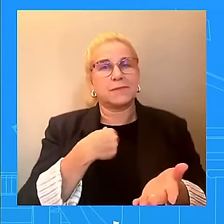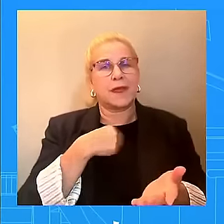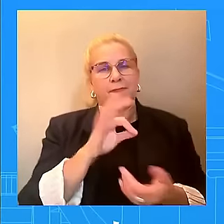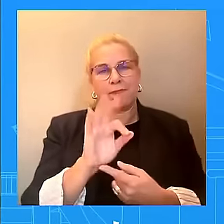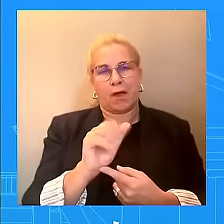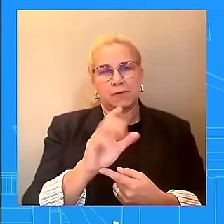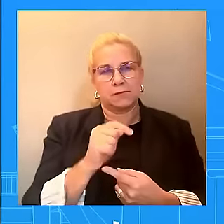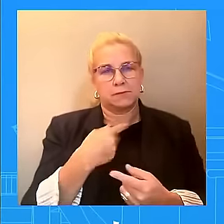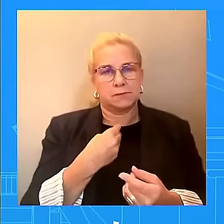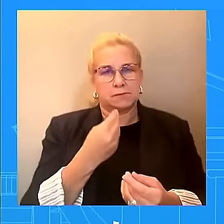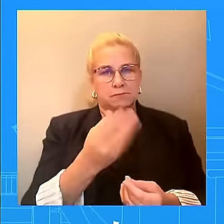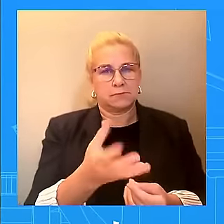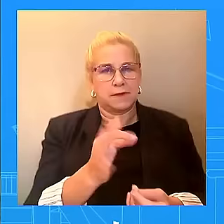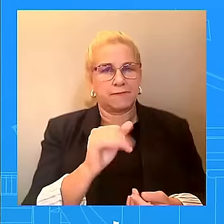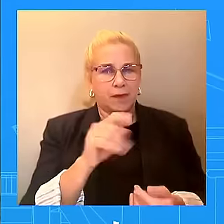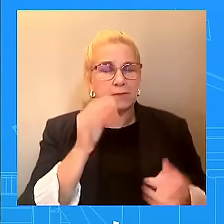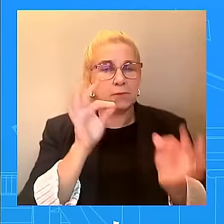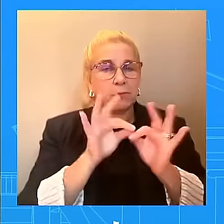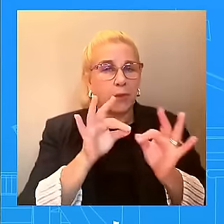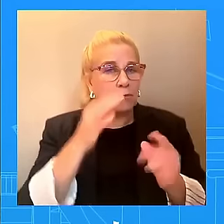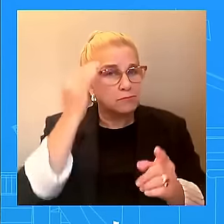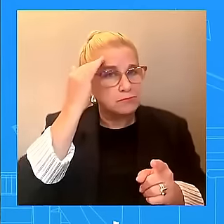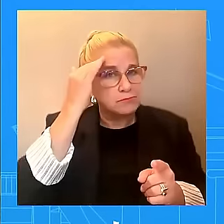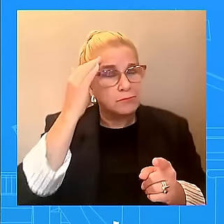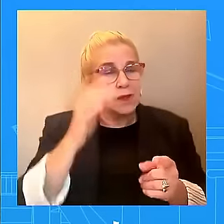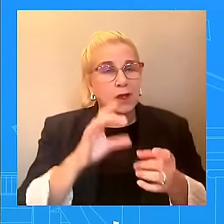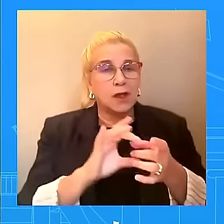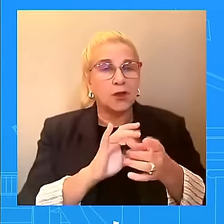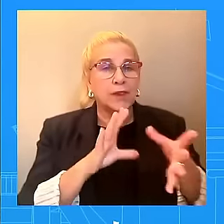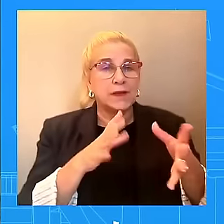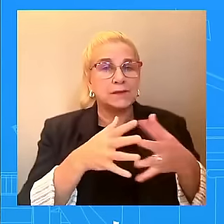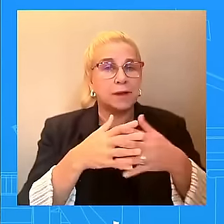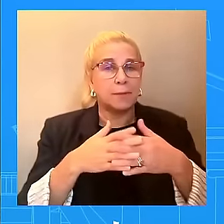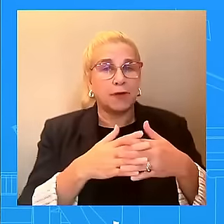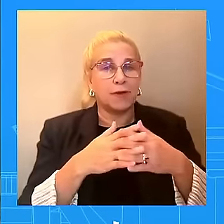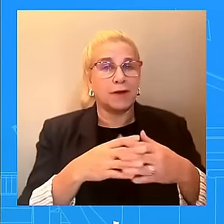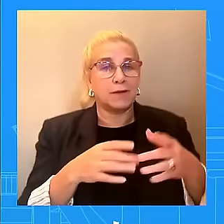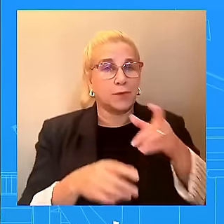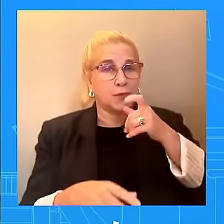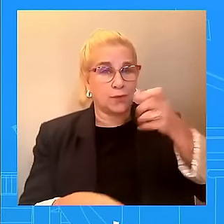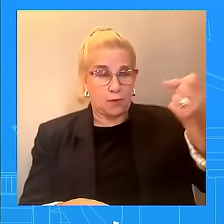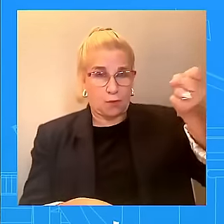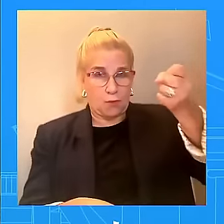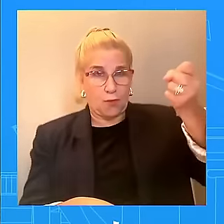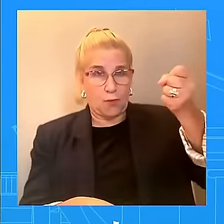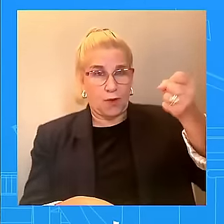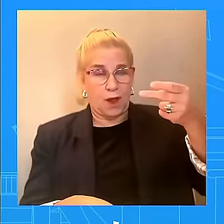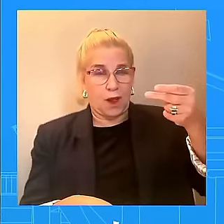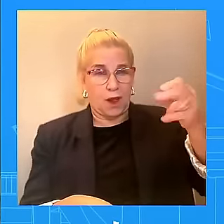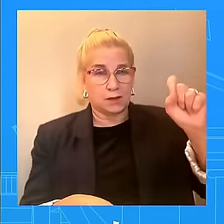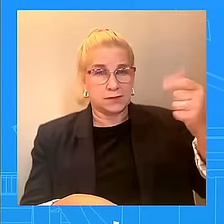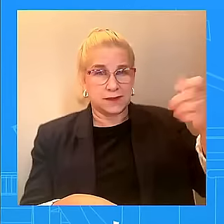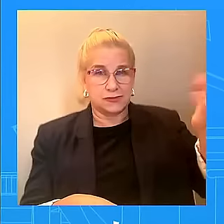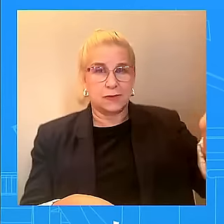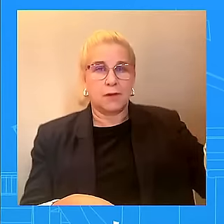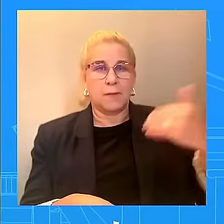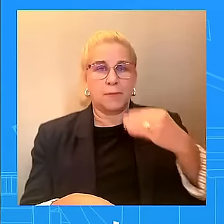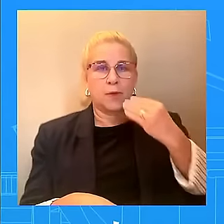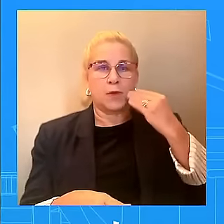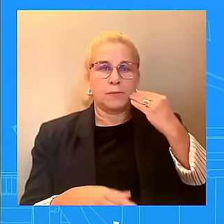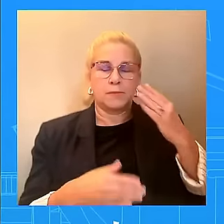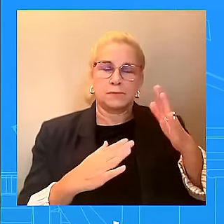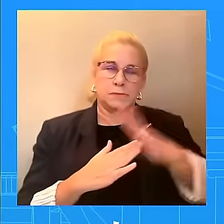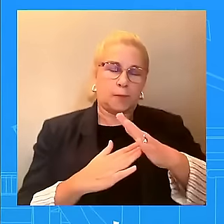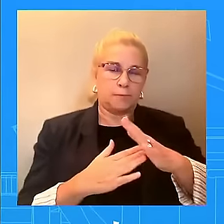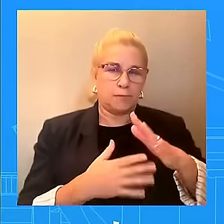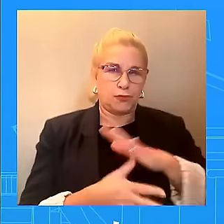and wrongfully detained is a big priority, is a priority for this administration. And I would note that we have been